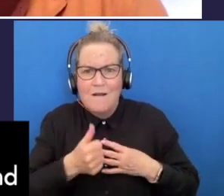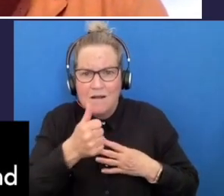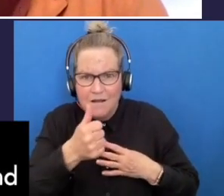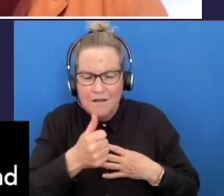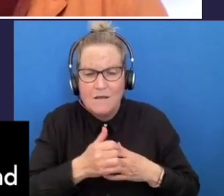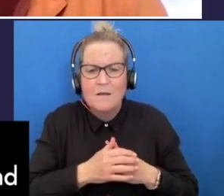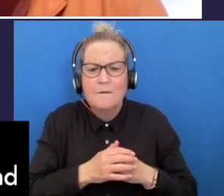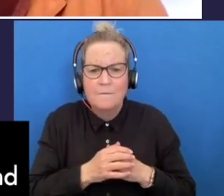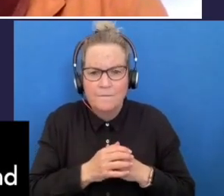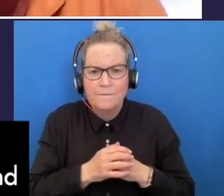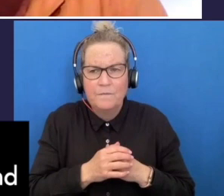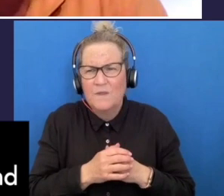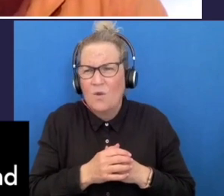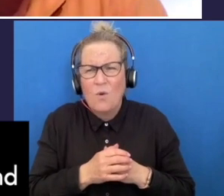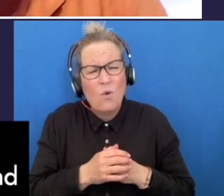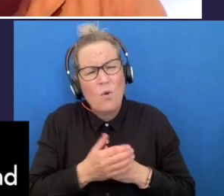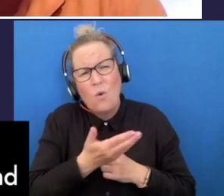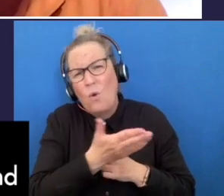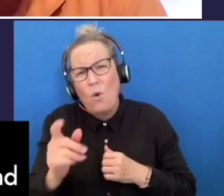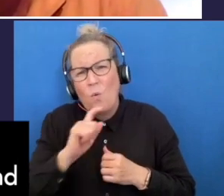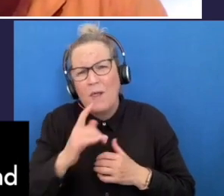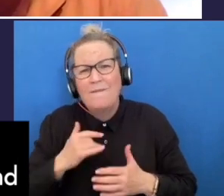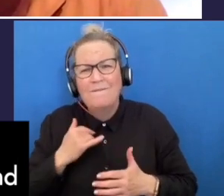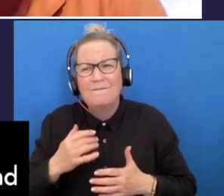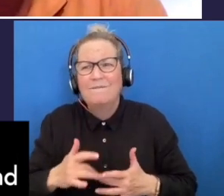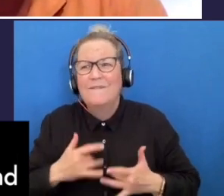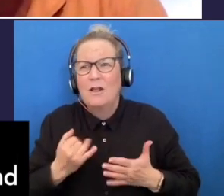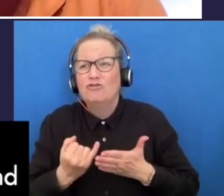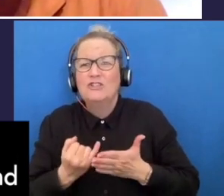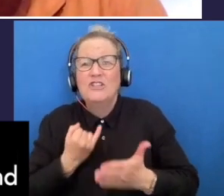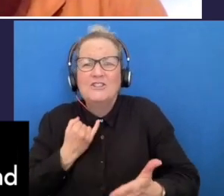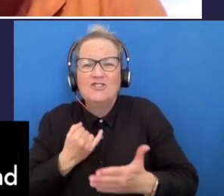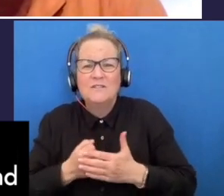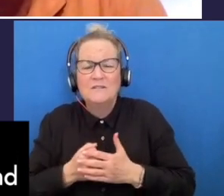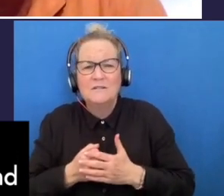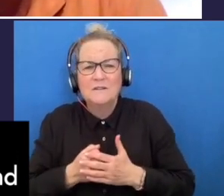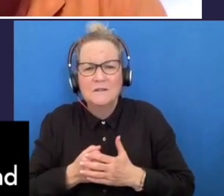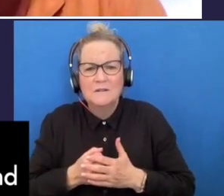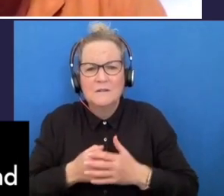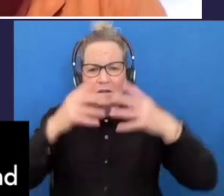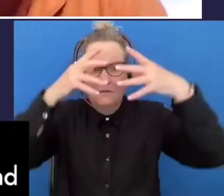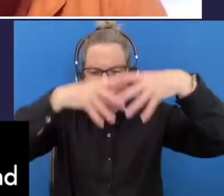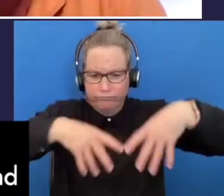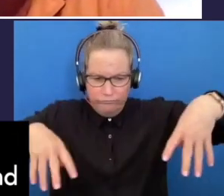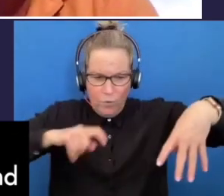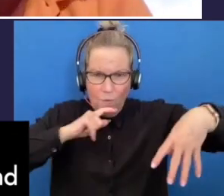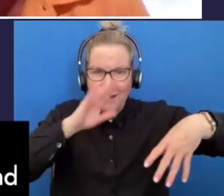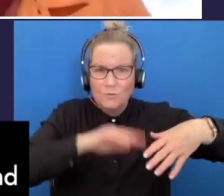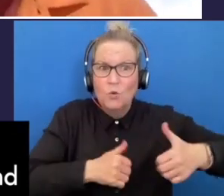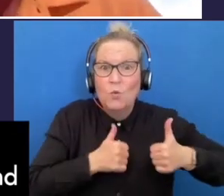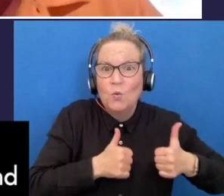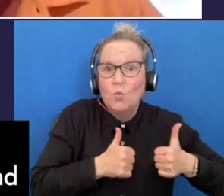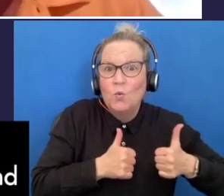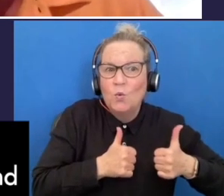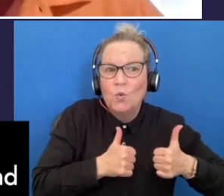we're all going to go through some of that rejection and getting to some of the good nutrients around acceptance